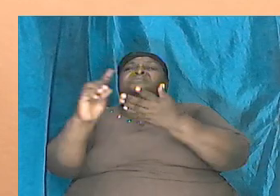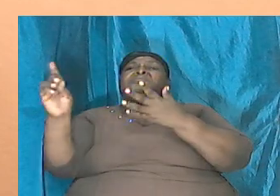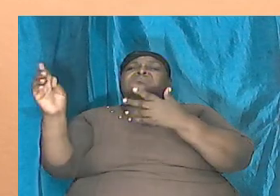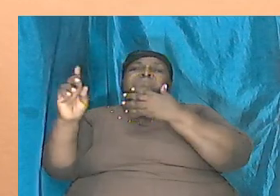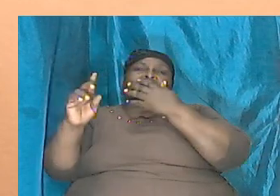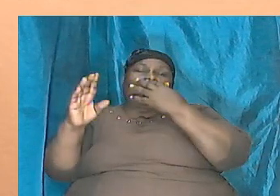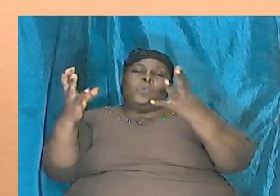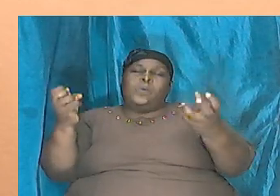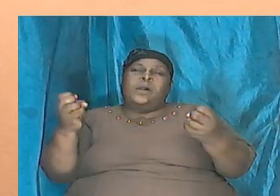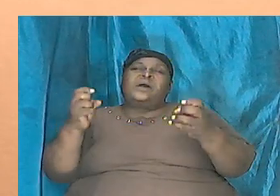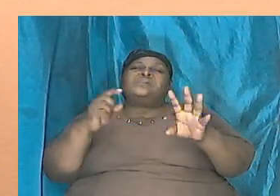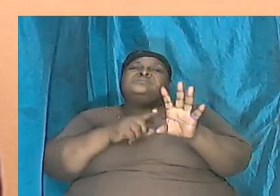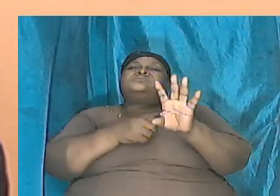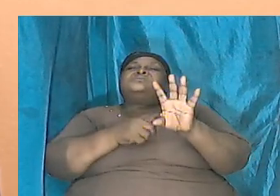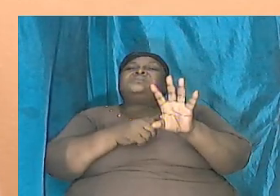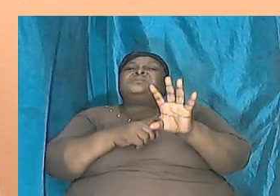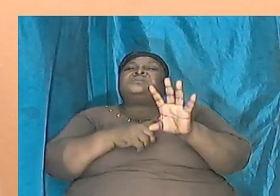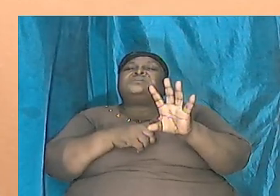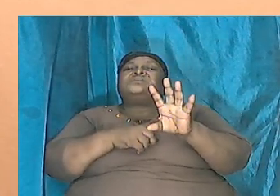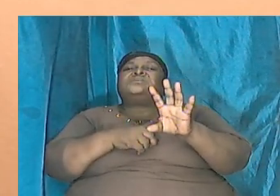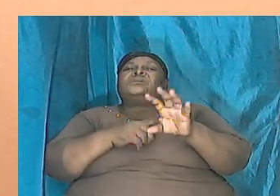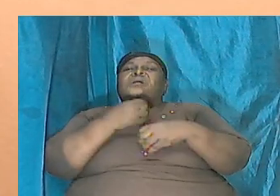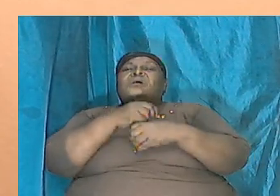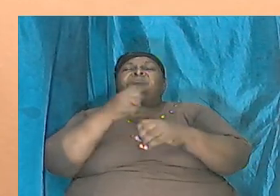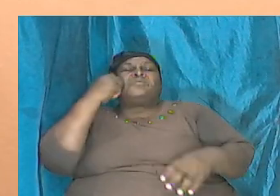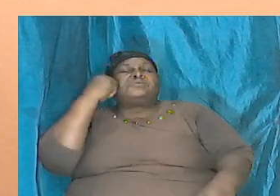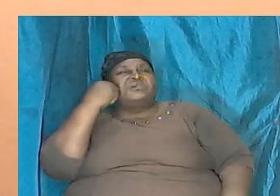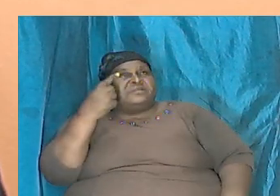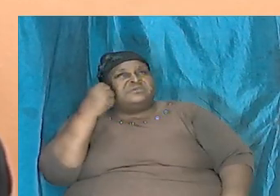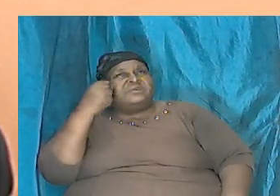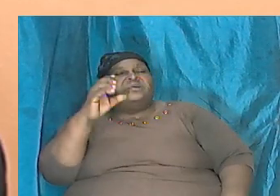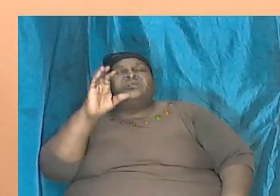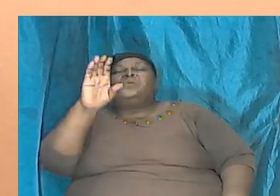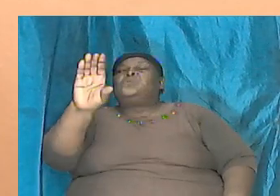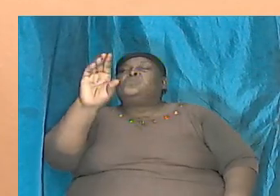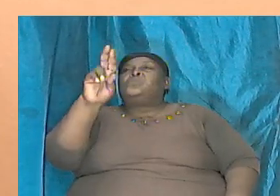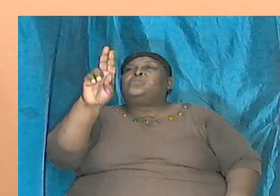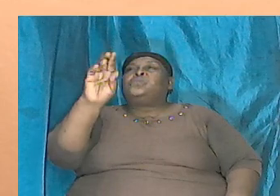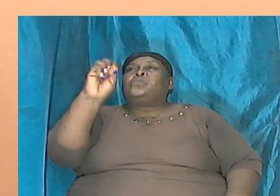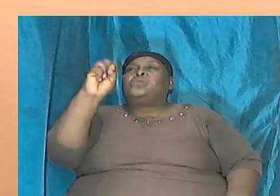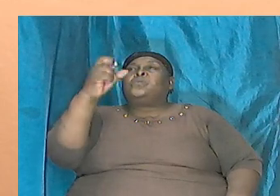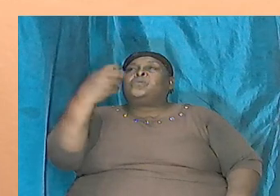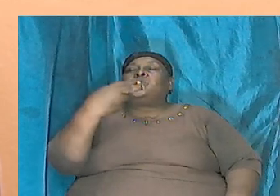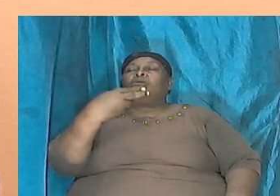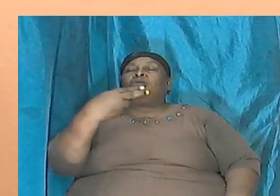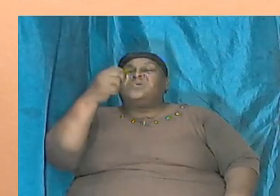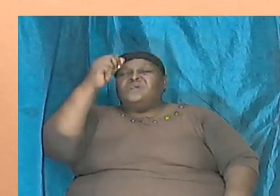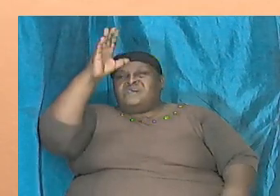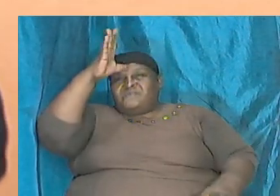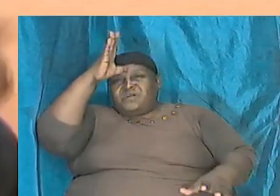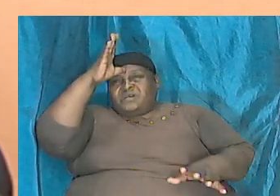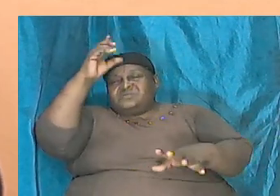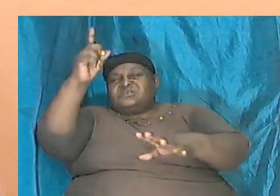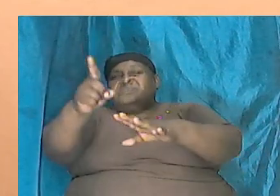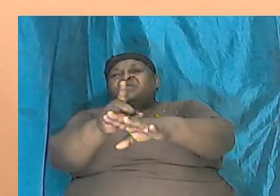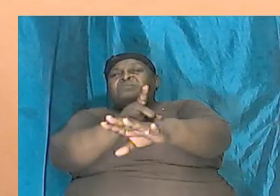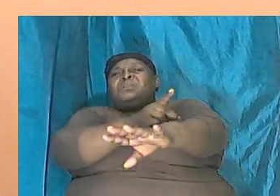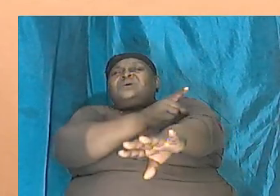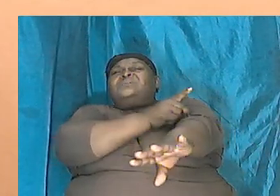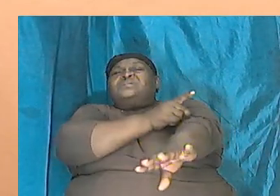wanted to start and to clear the ear that Cush who is the father of the black Africans